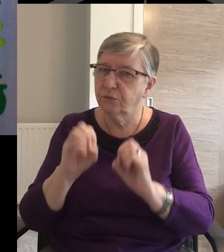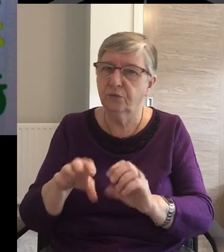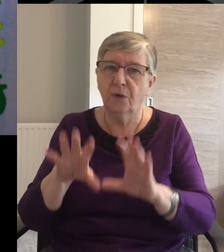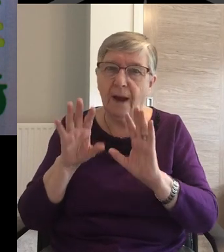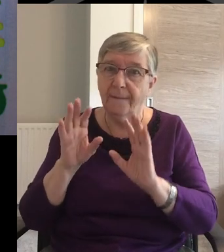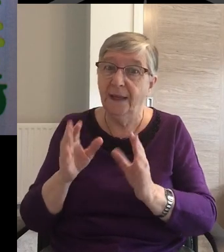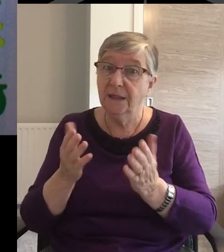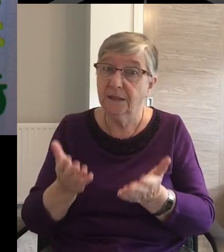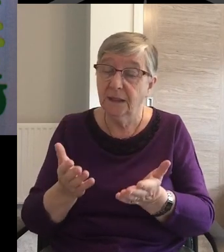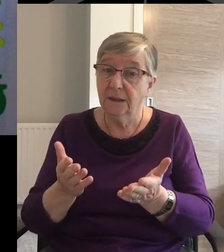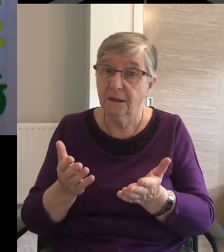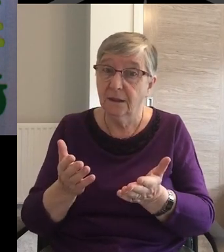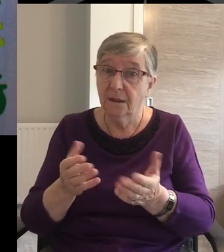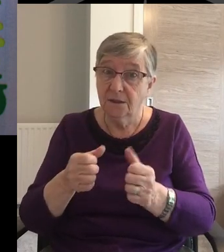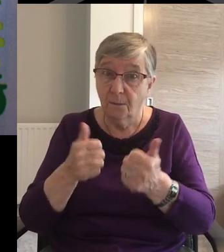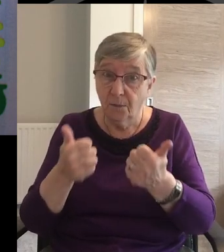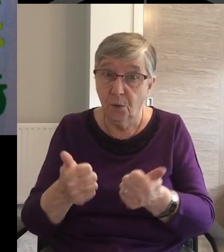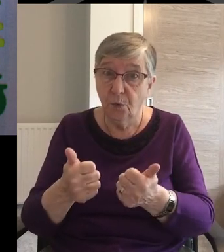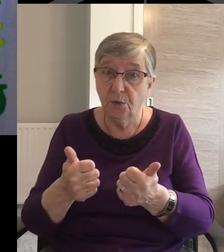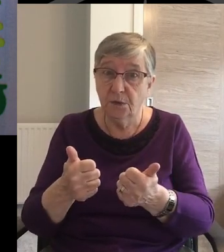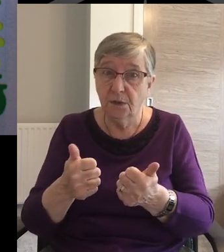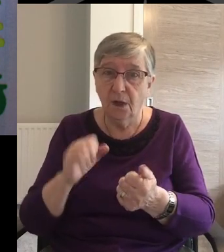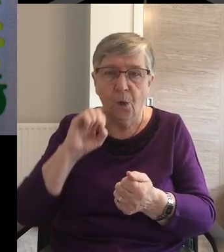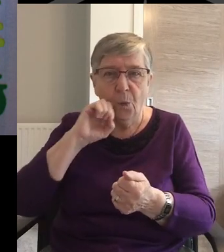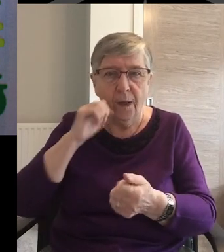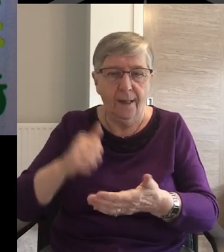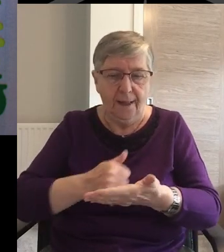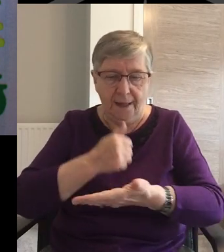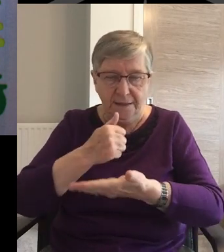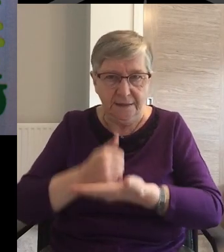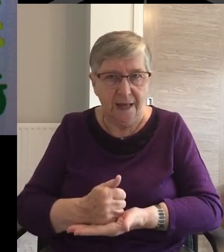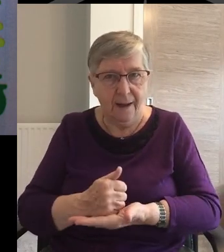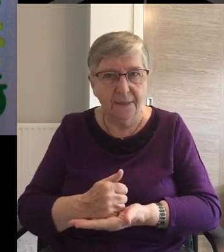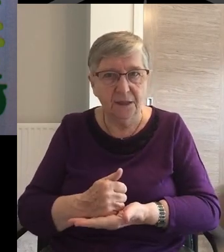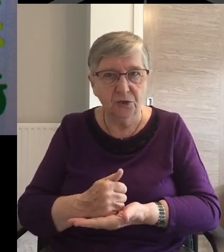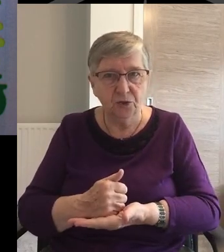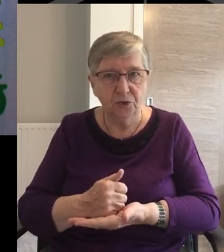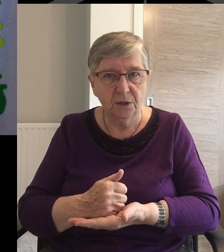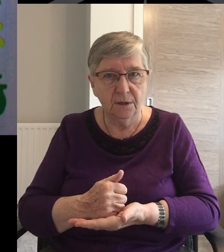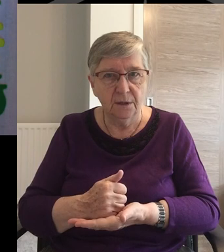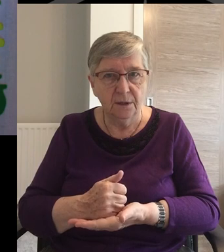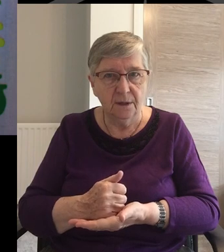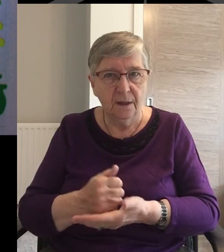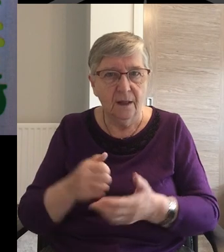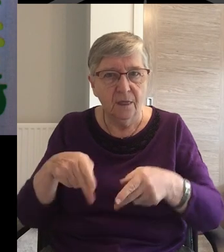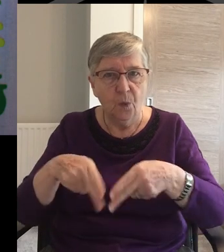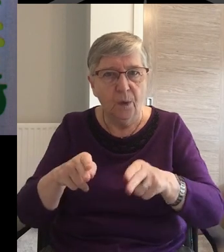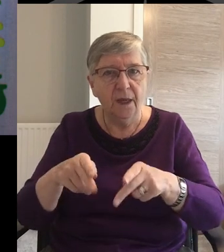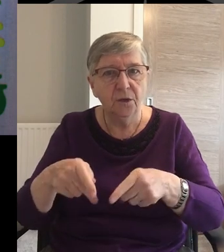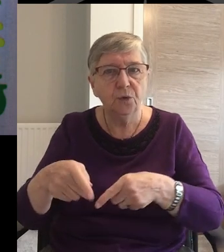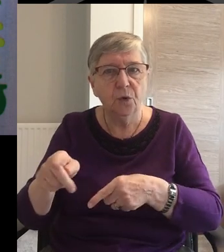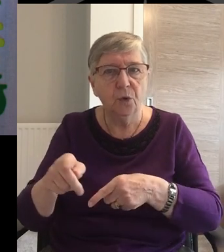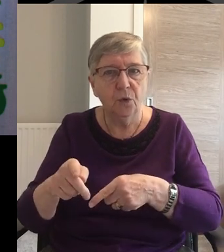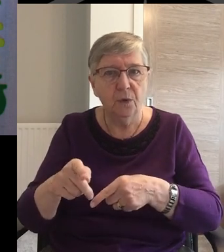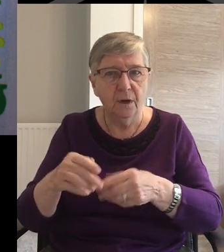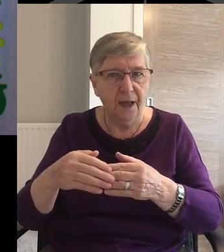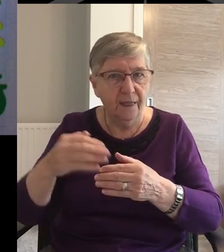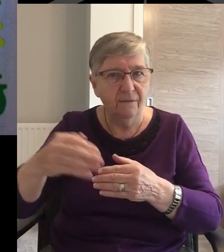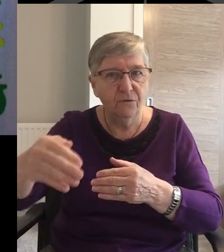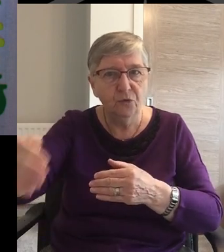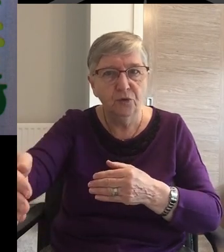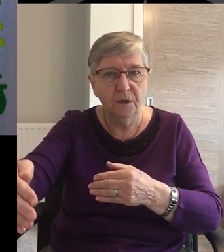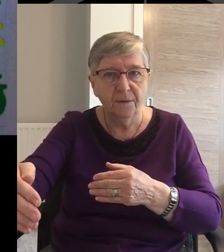So practical That it will establish a benchmark For generations to come A sign that Jewish